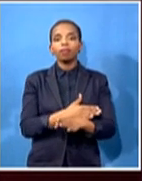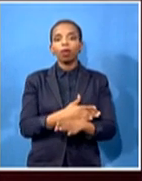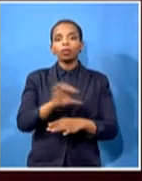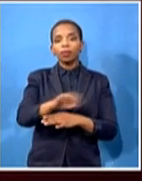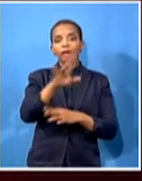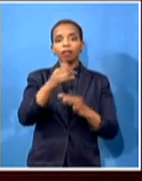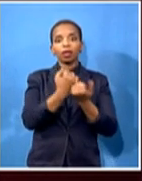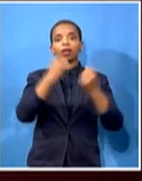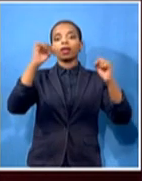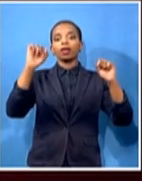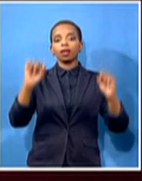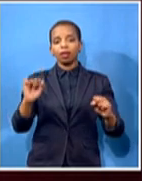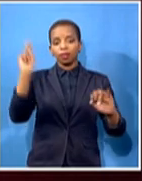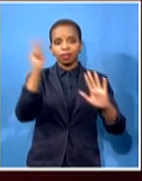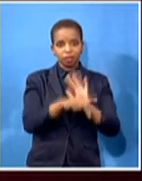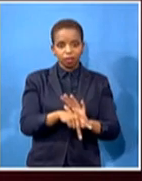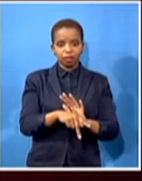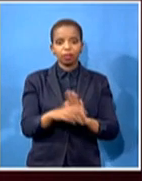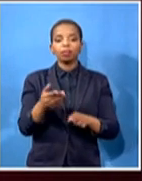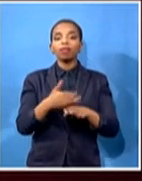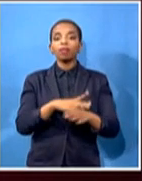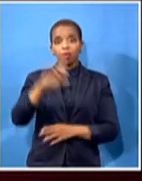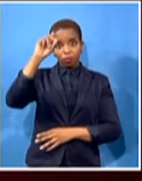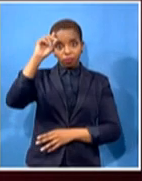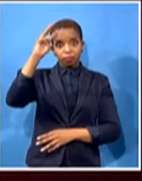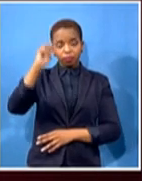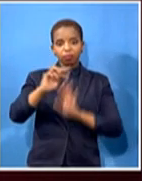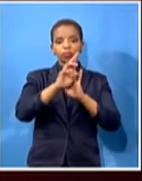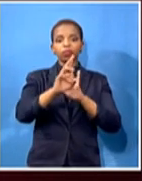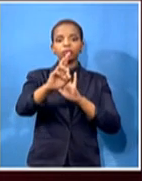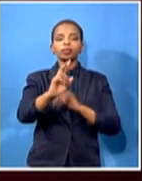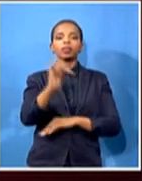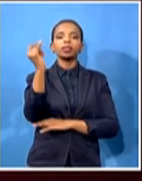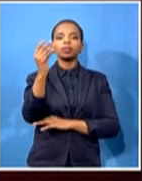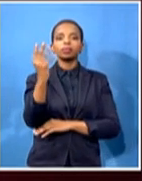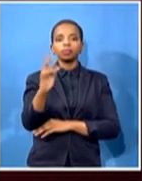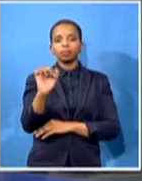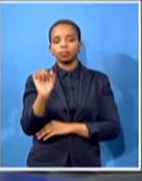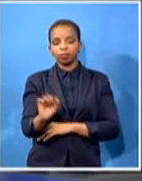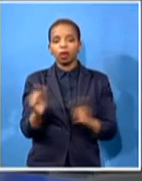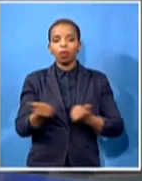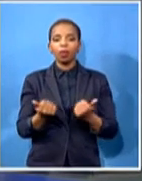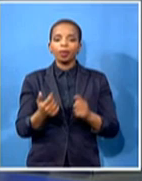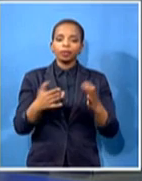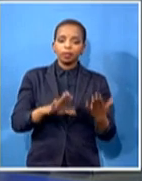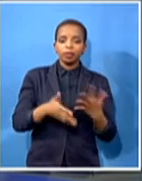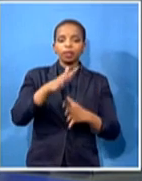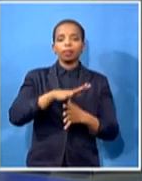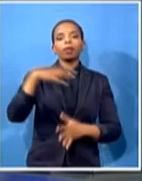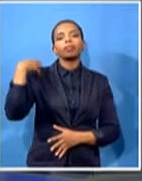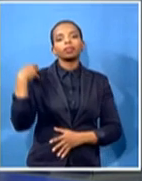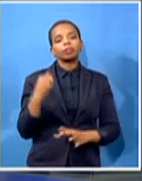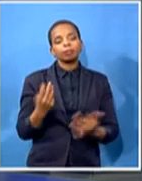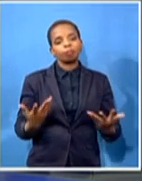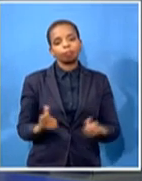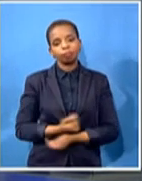came to present his gratefulness for what Sweden had been during those two events. Let's thank you again for making the time to talk to us this